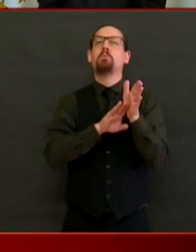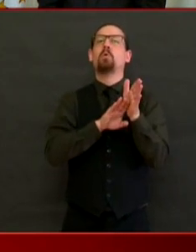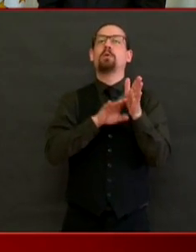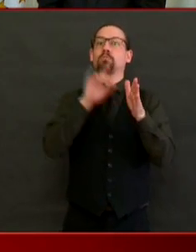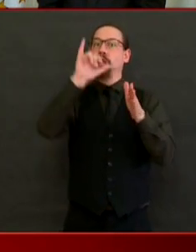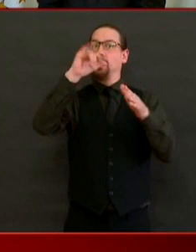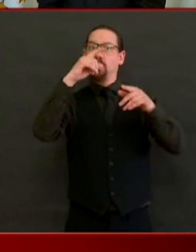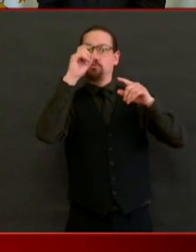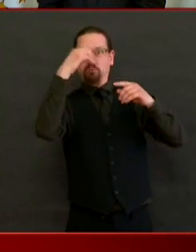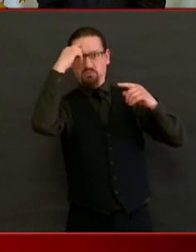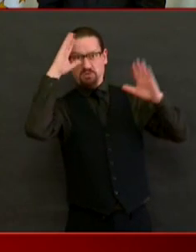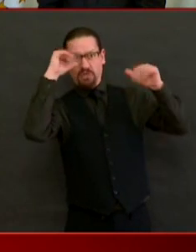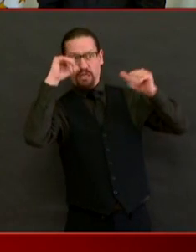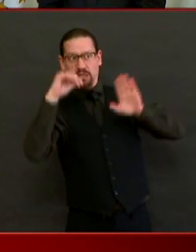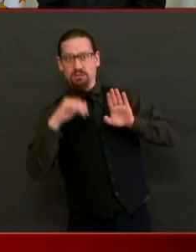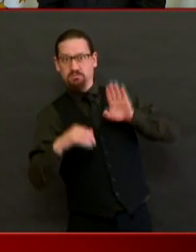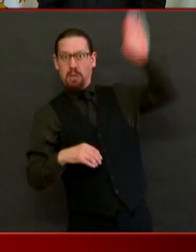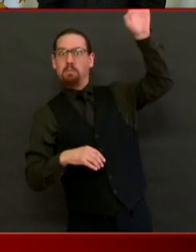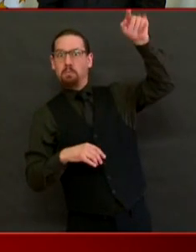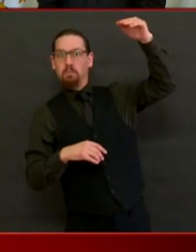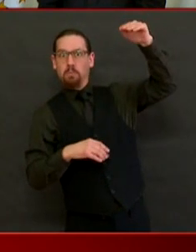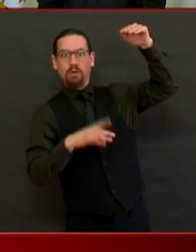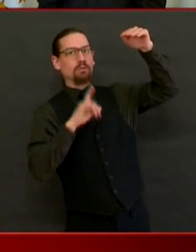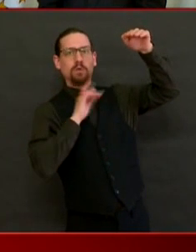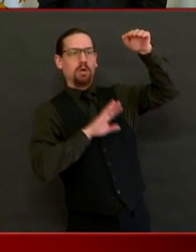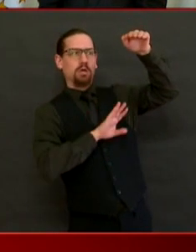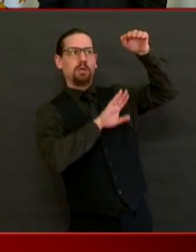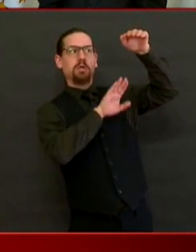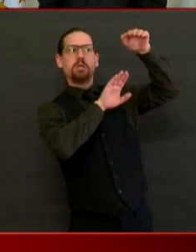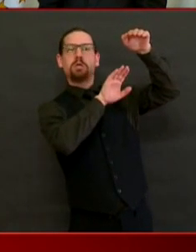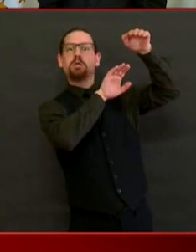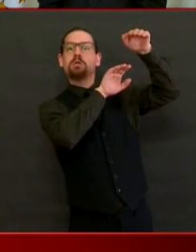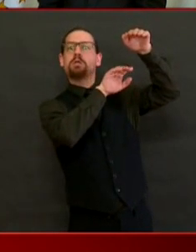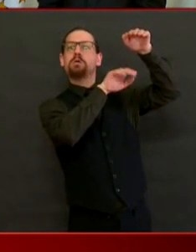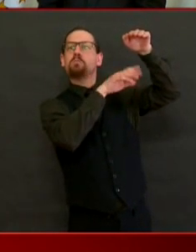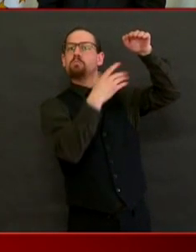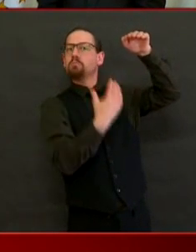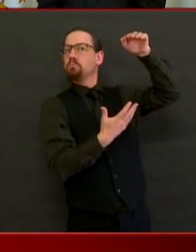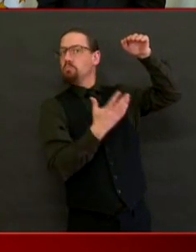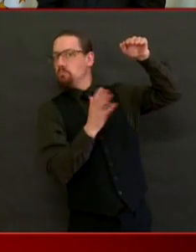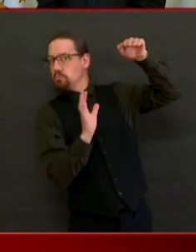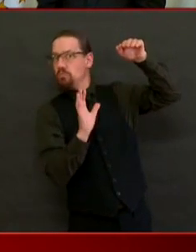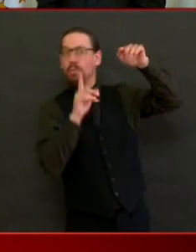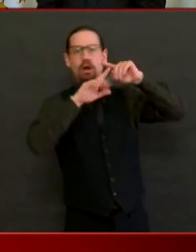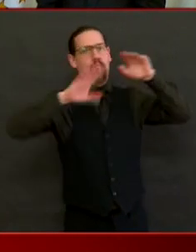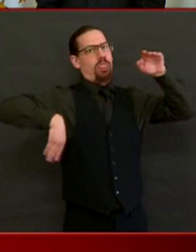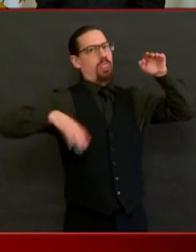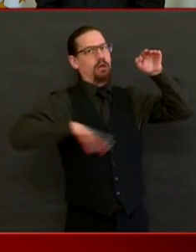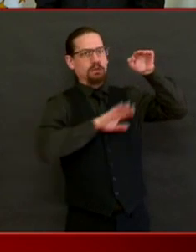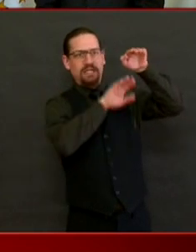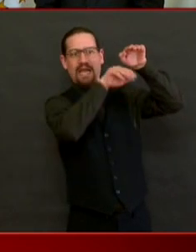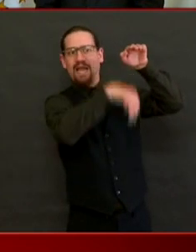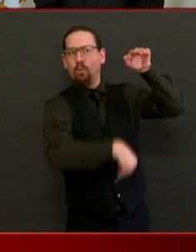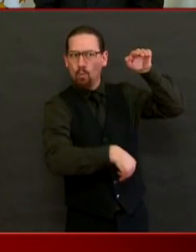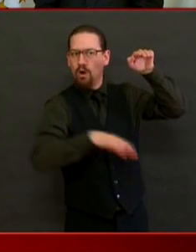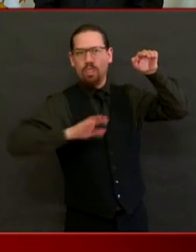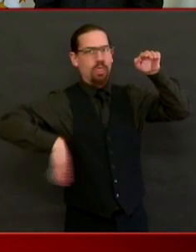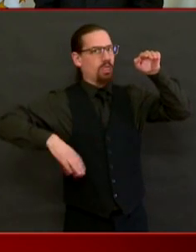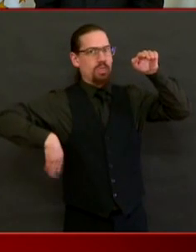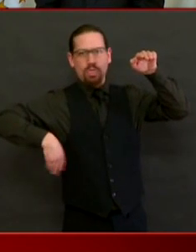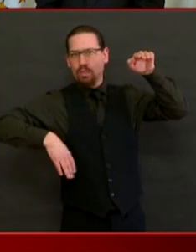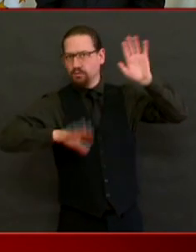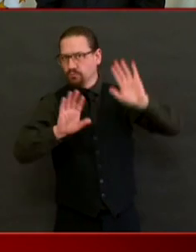beginning to flatten the curve, but we're definitely not on the downswing. Our next question comes from Tim White at WPRI.